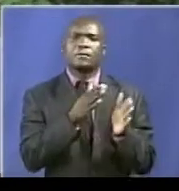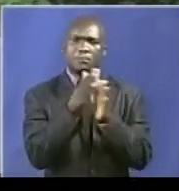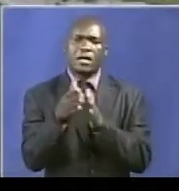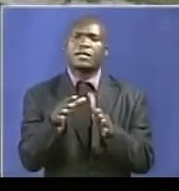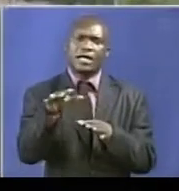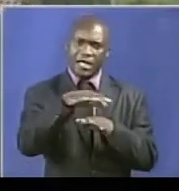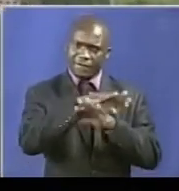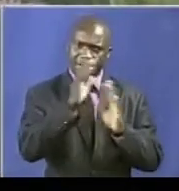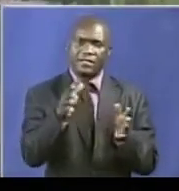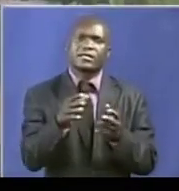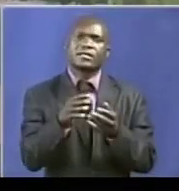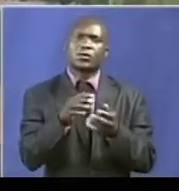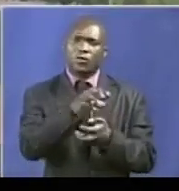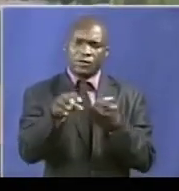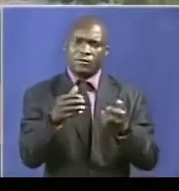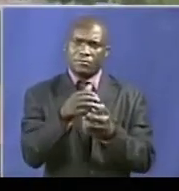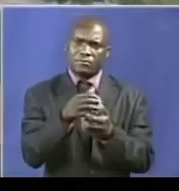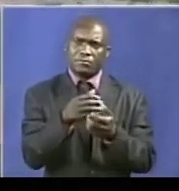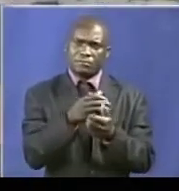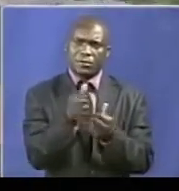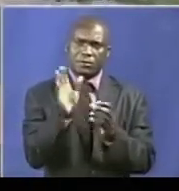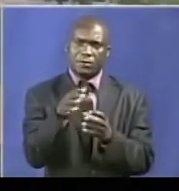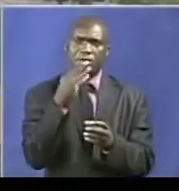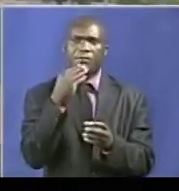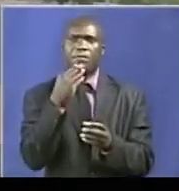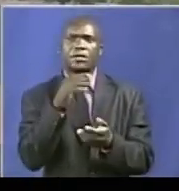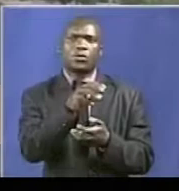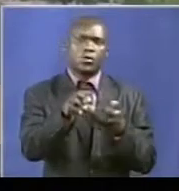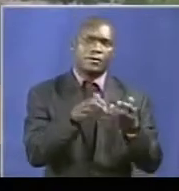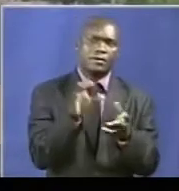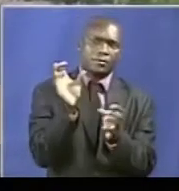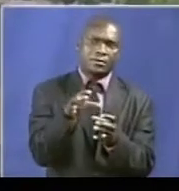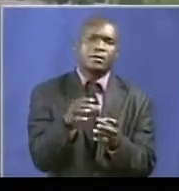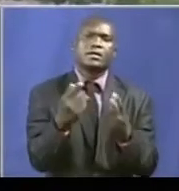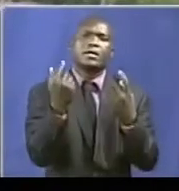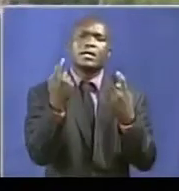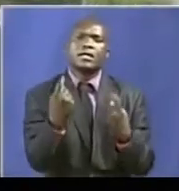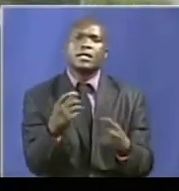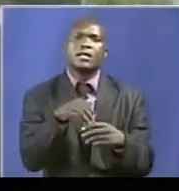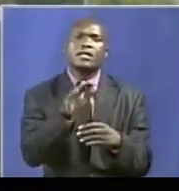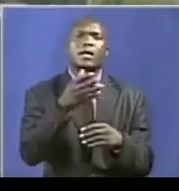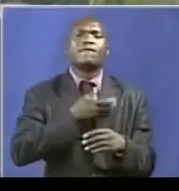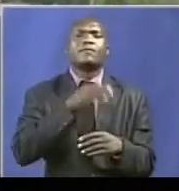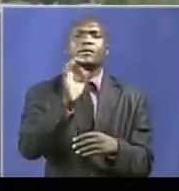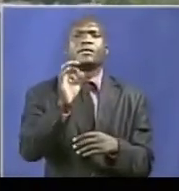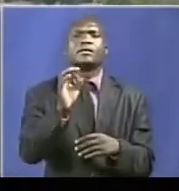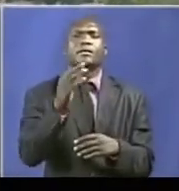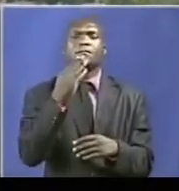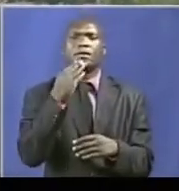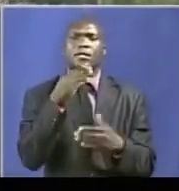whole system. The functional elements, the divisive elements were also sitting in government and therefore they were retarding